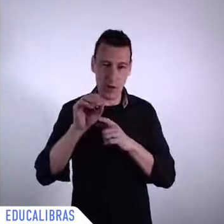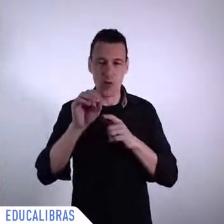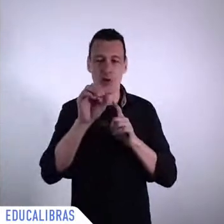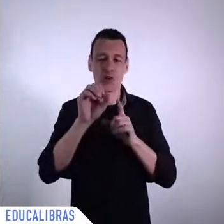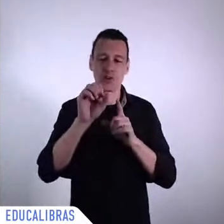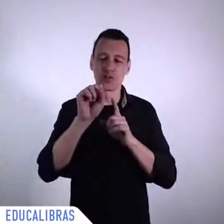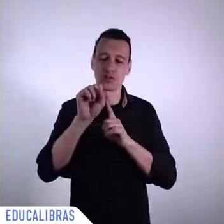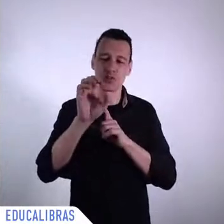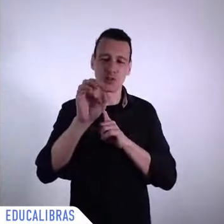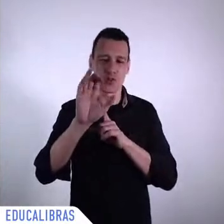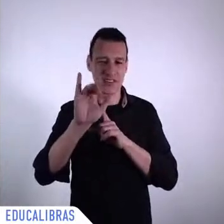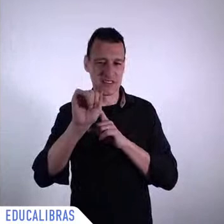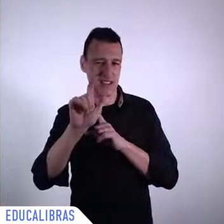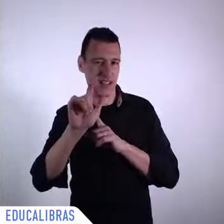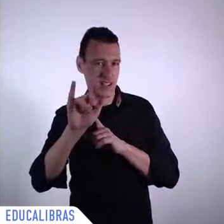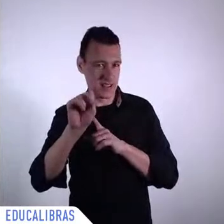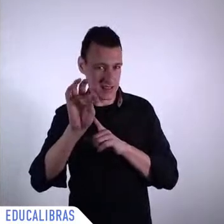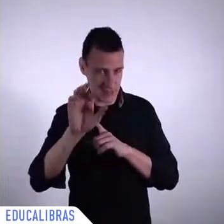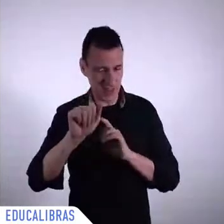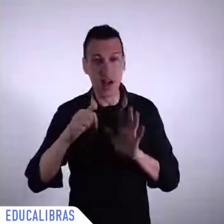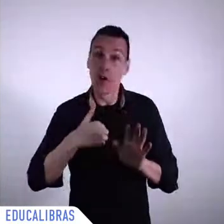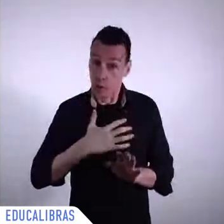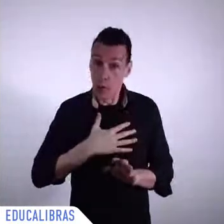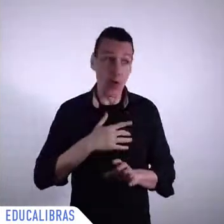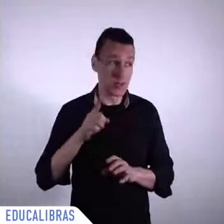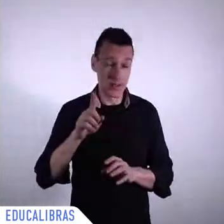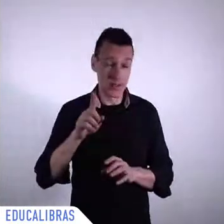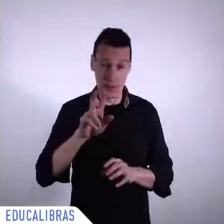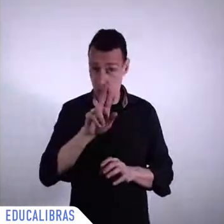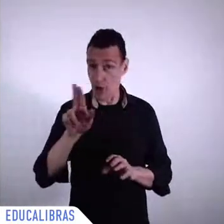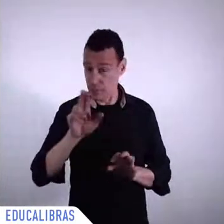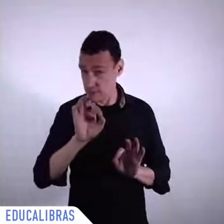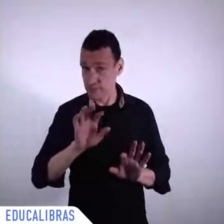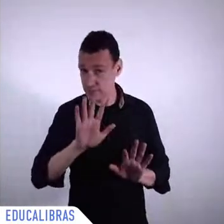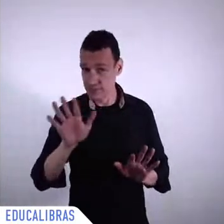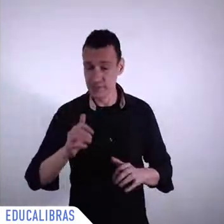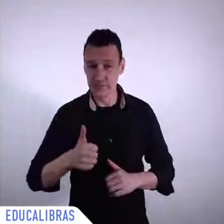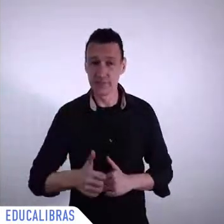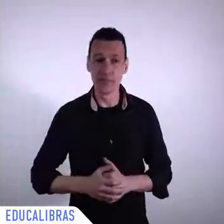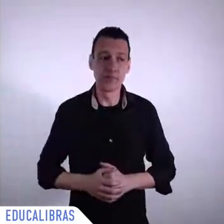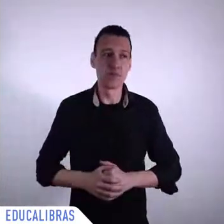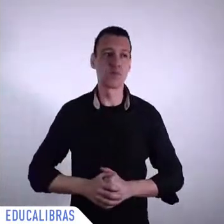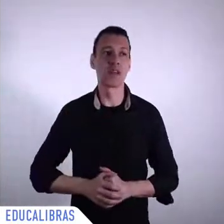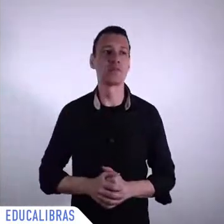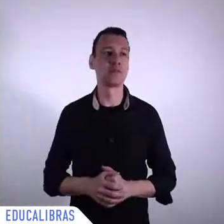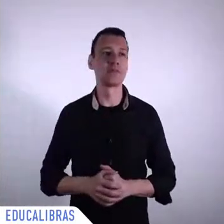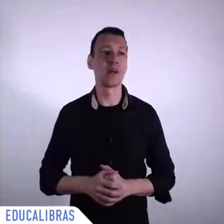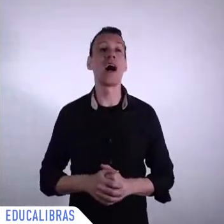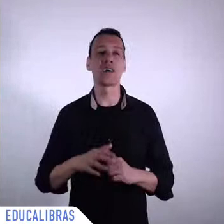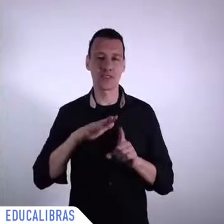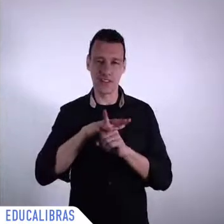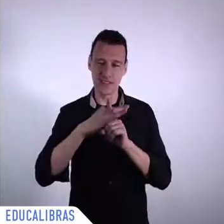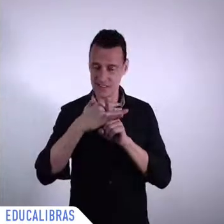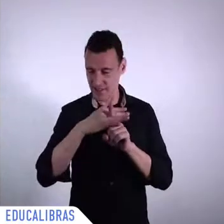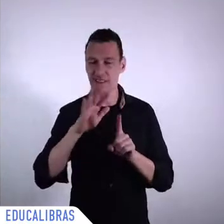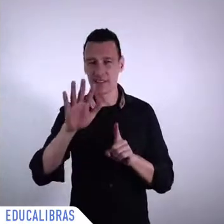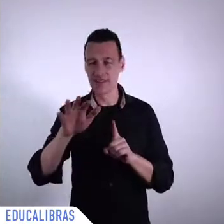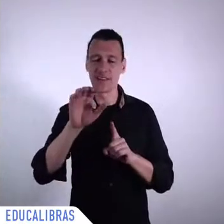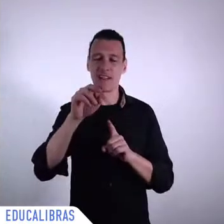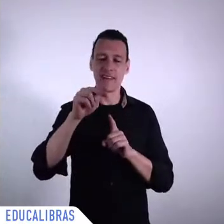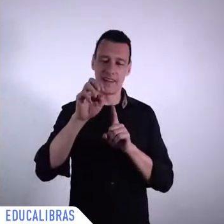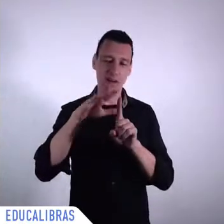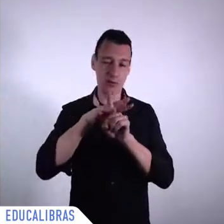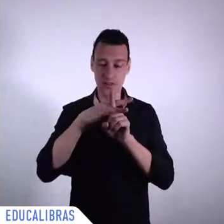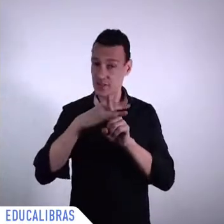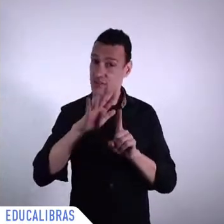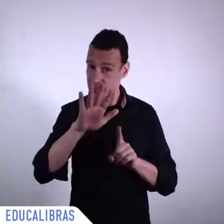of difference to the second. So I think this is an extraordinary fact, and of course, you take into account, if that does also mean, the empowerment of indigenous